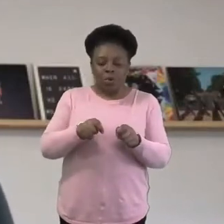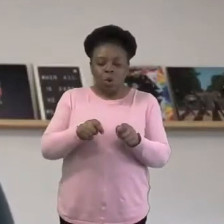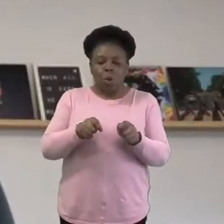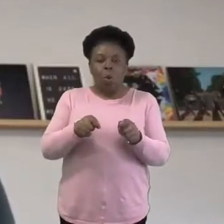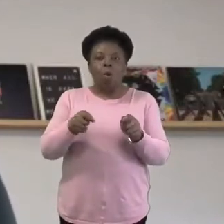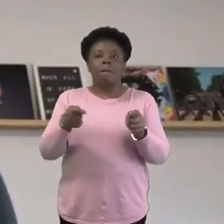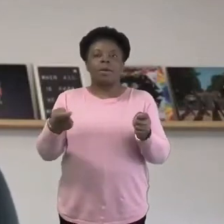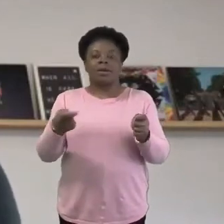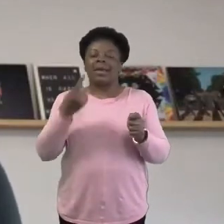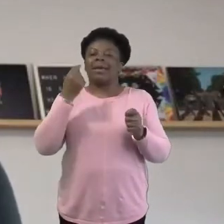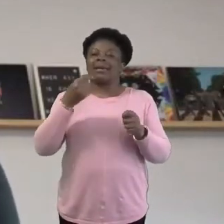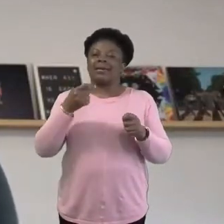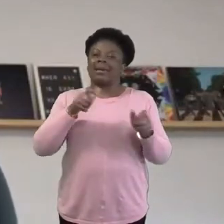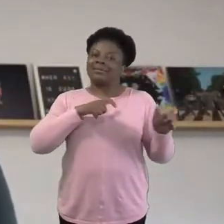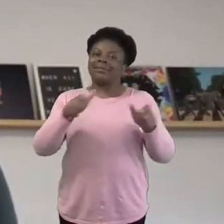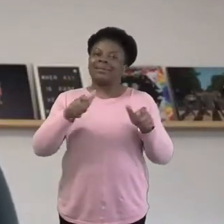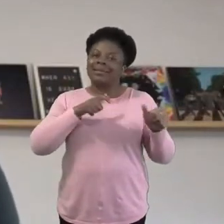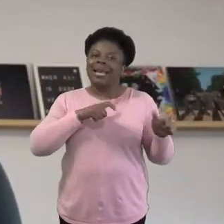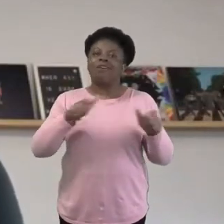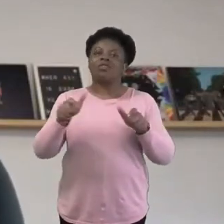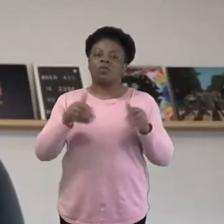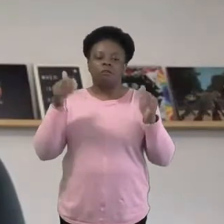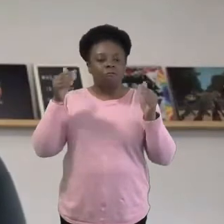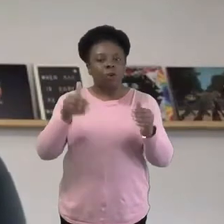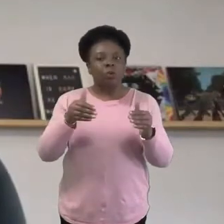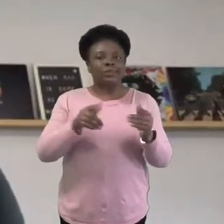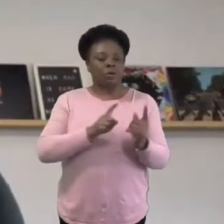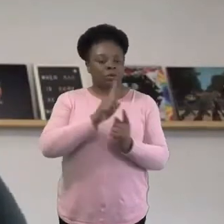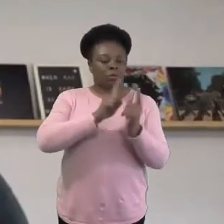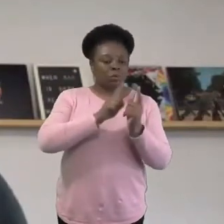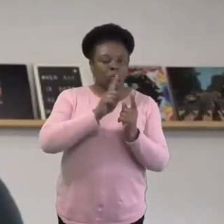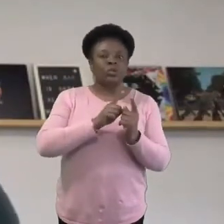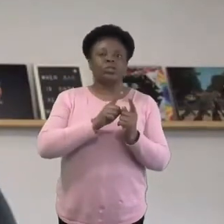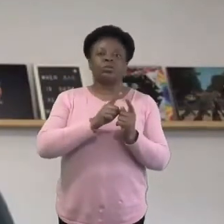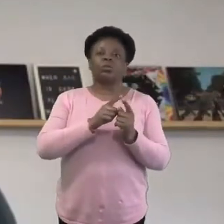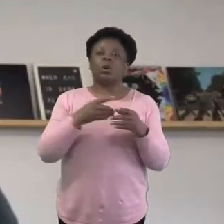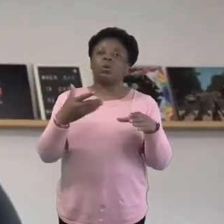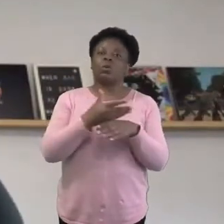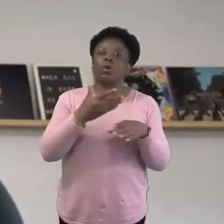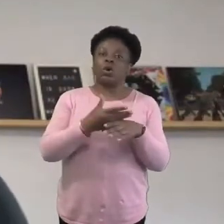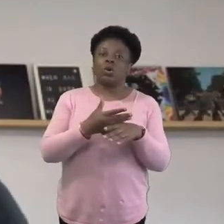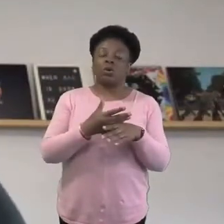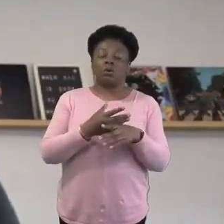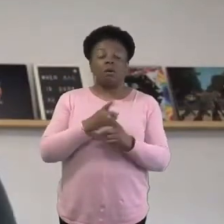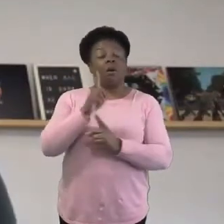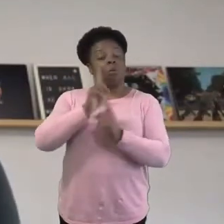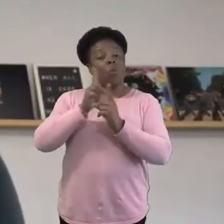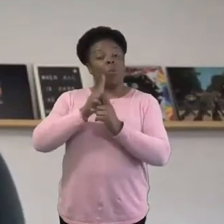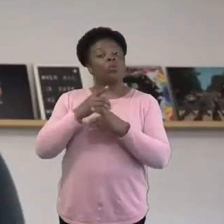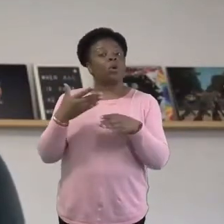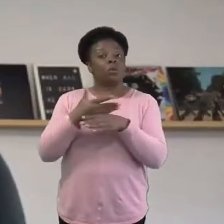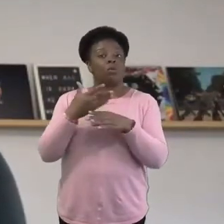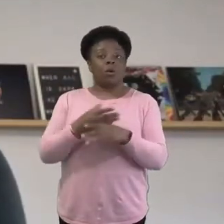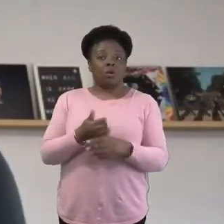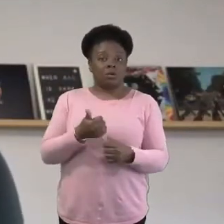One-to-one work is really important. And it's worth saying here that one-to-one work, as long as you have the right procedures and the right